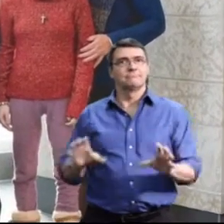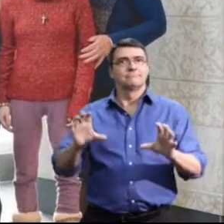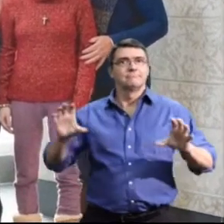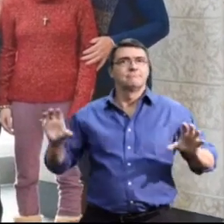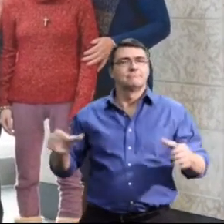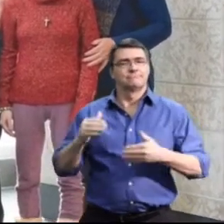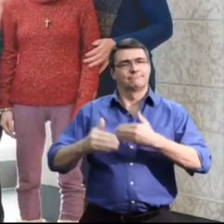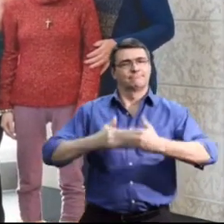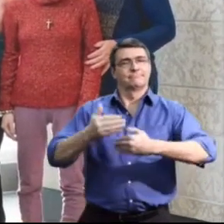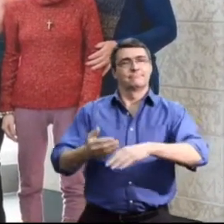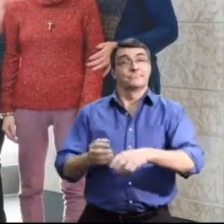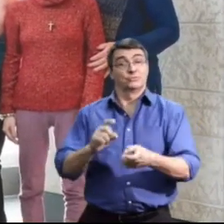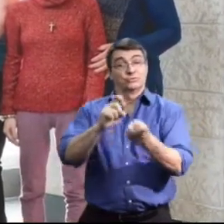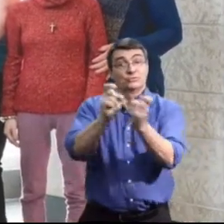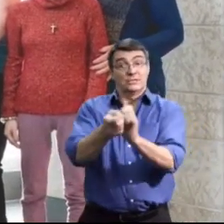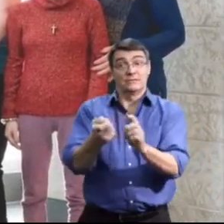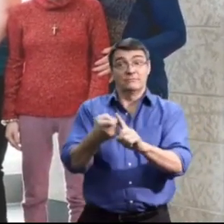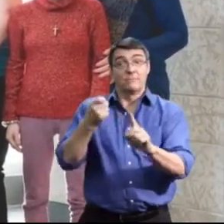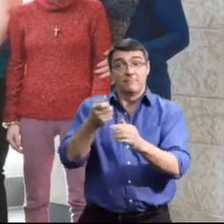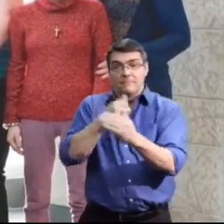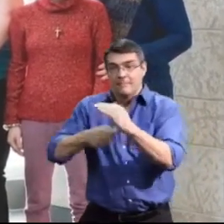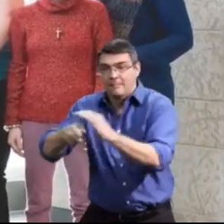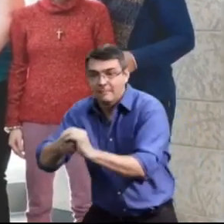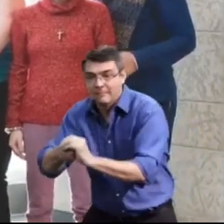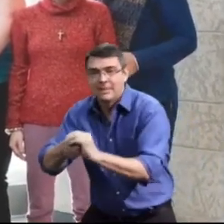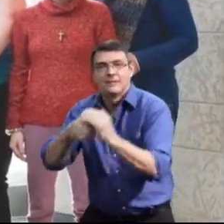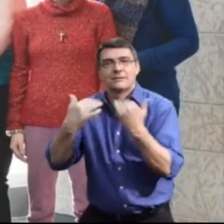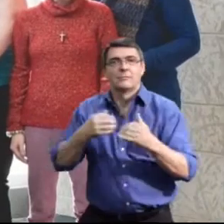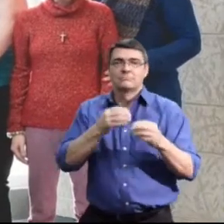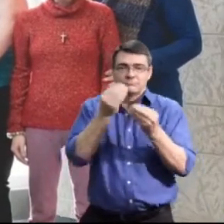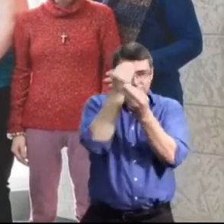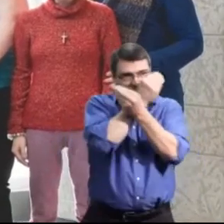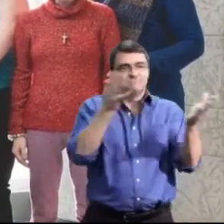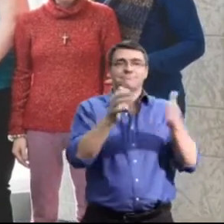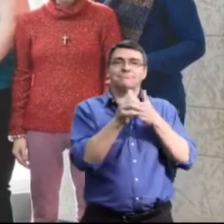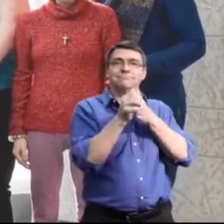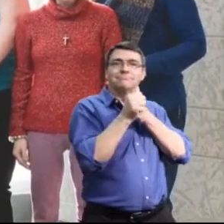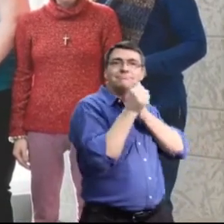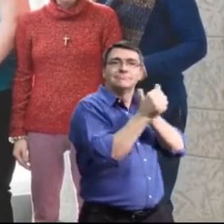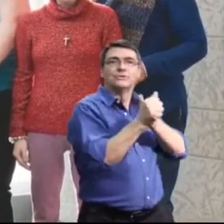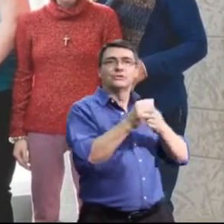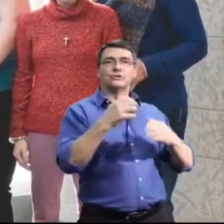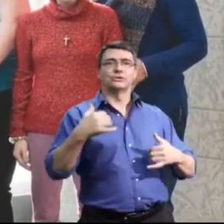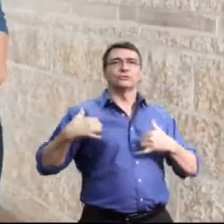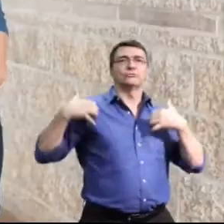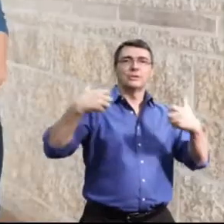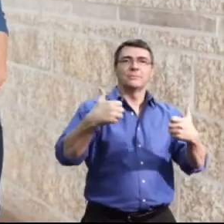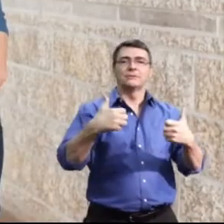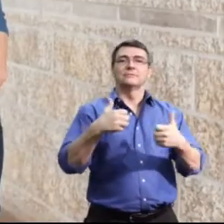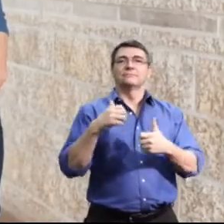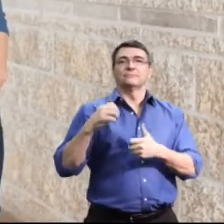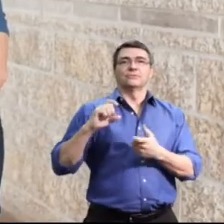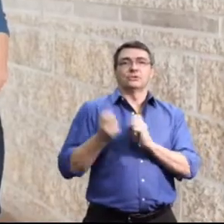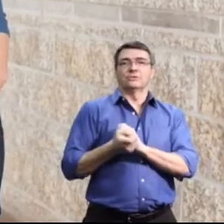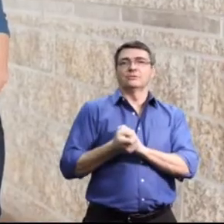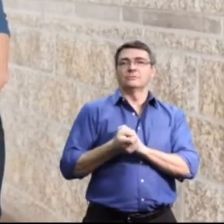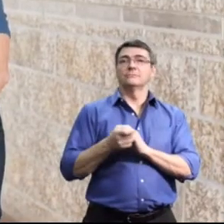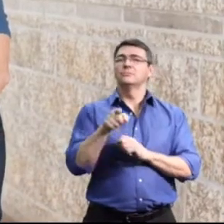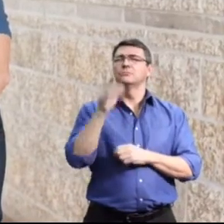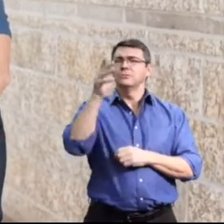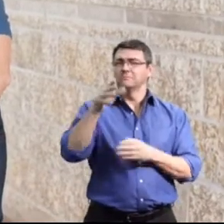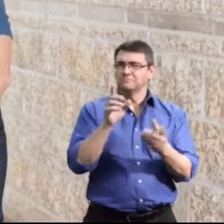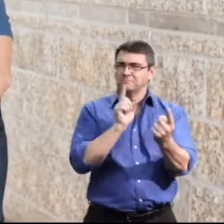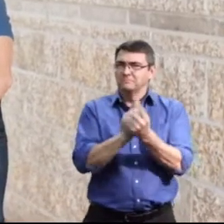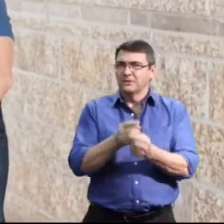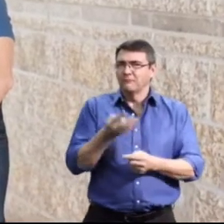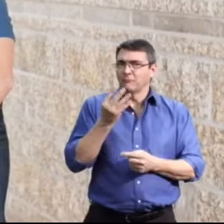movement have transitioned from being hidden to becoming leaders and champions of change. You are about to meet four